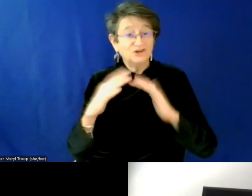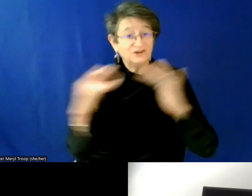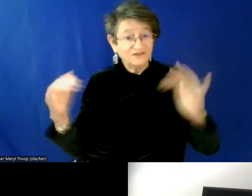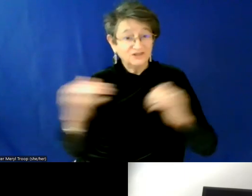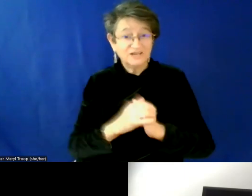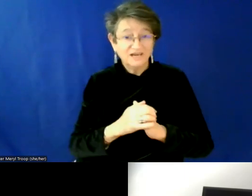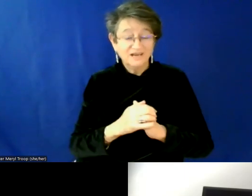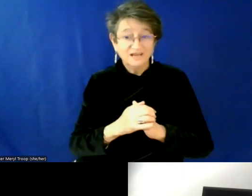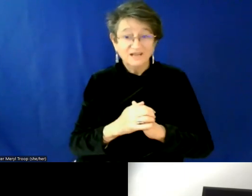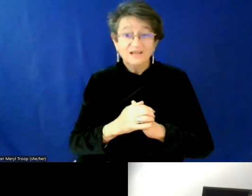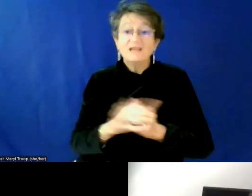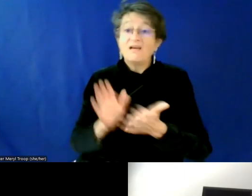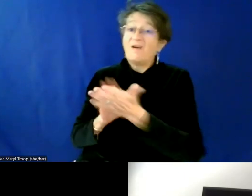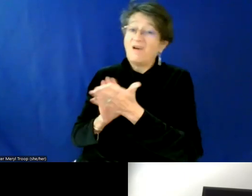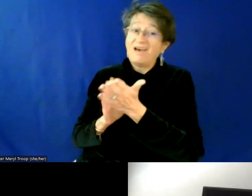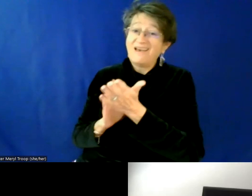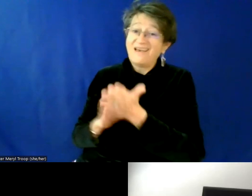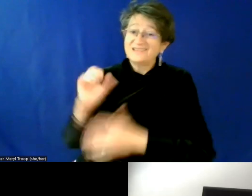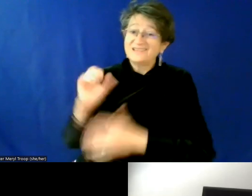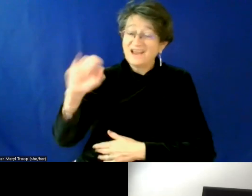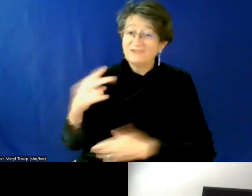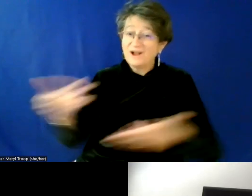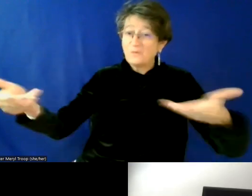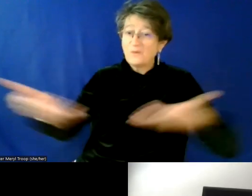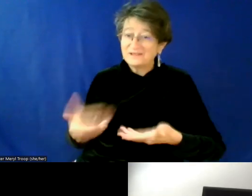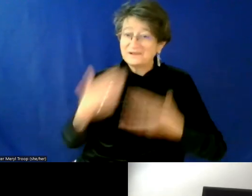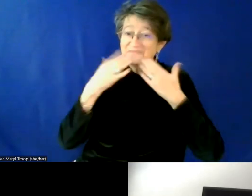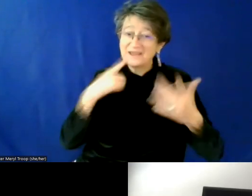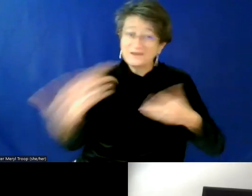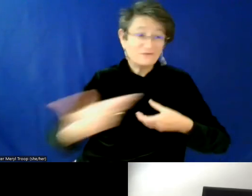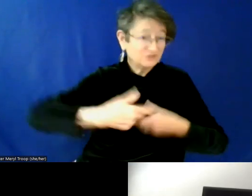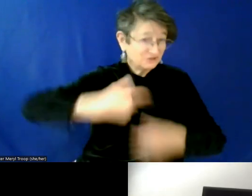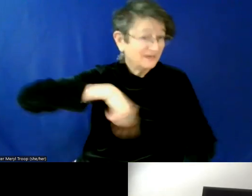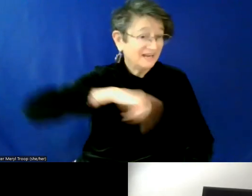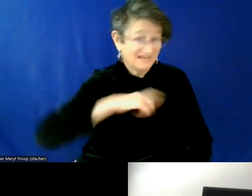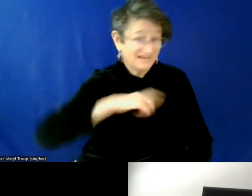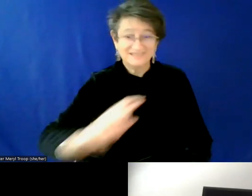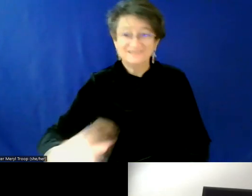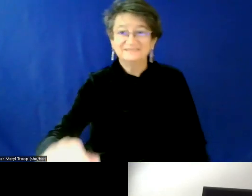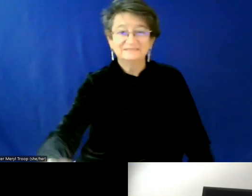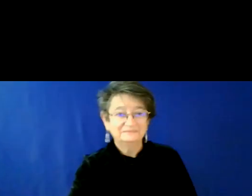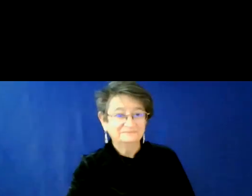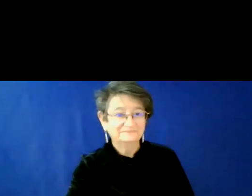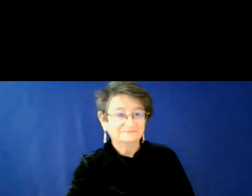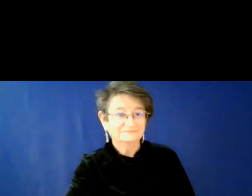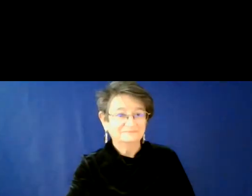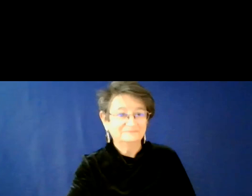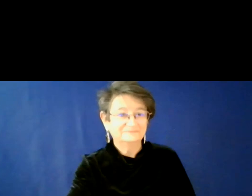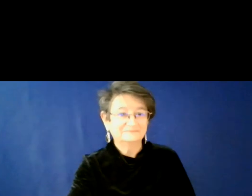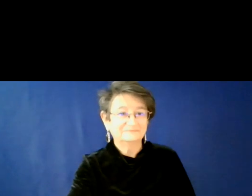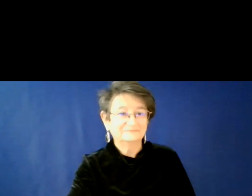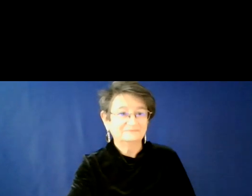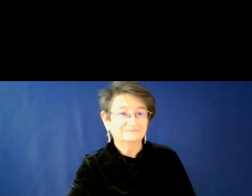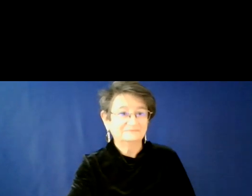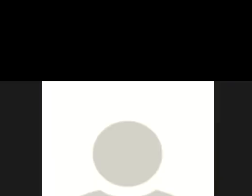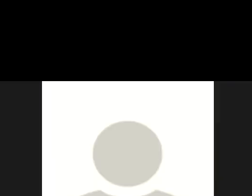that was a lot, but you deserve it. So welcome. And thank you so much for joining us. it away. Thank you. I'm so happy to be here and,